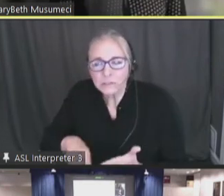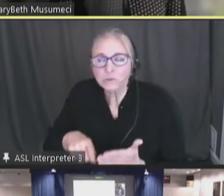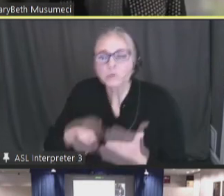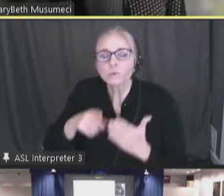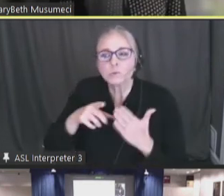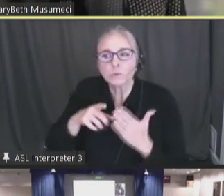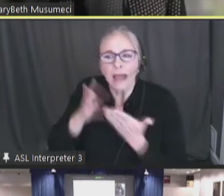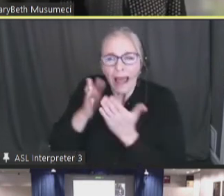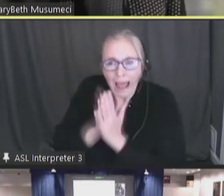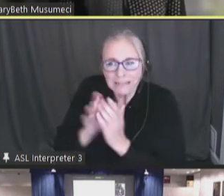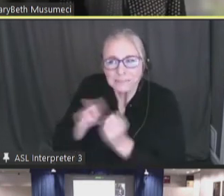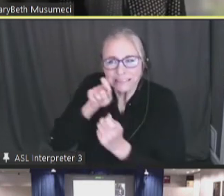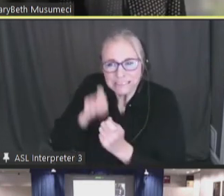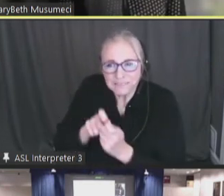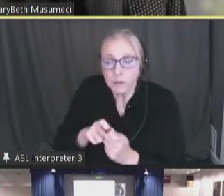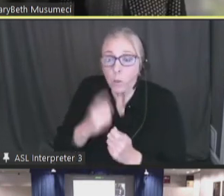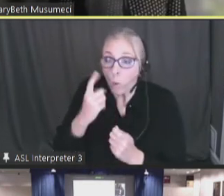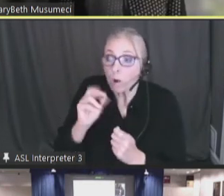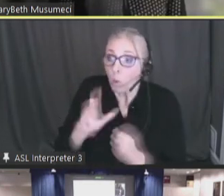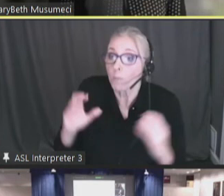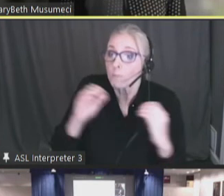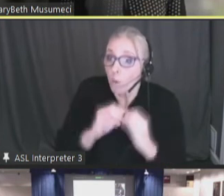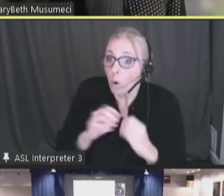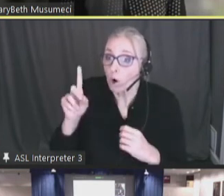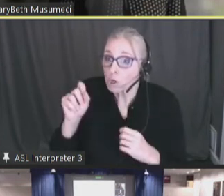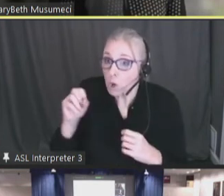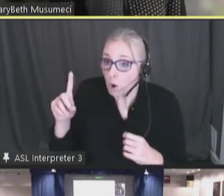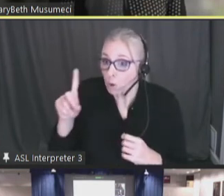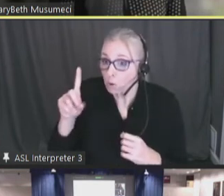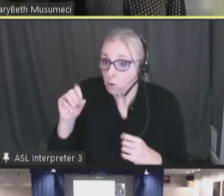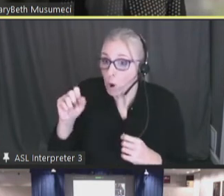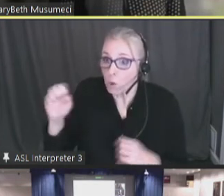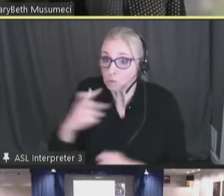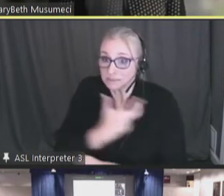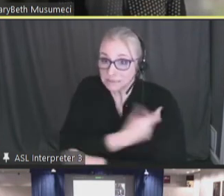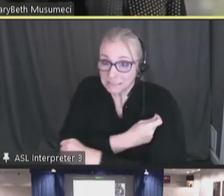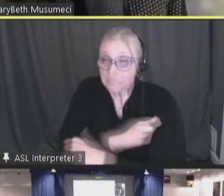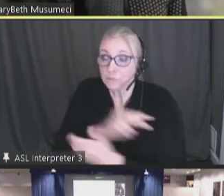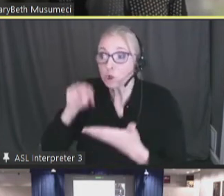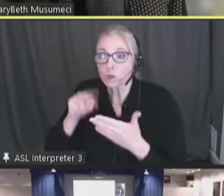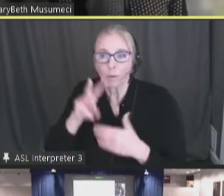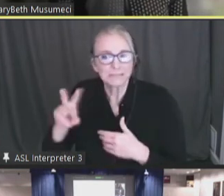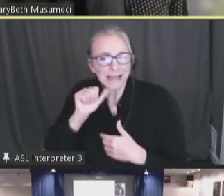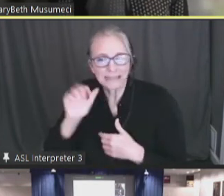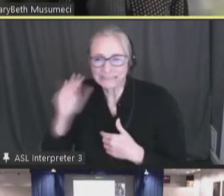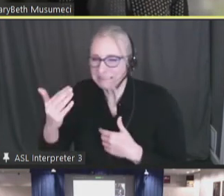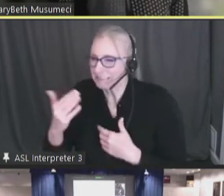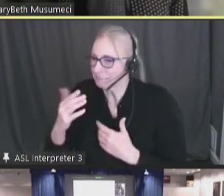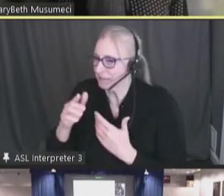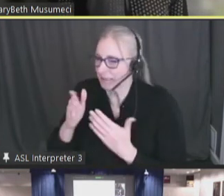that one or more doses question. From my quick look at the site, it doesn't appear that they did.